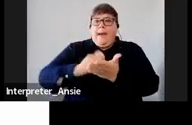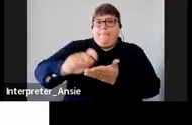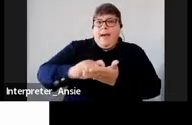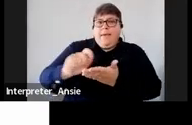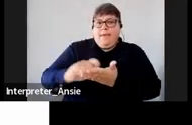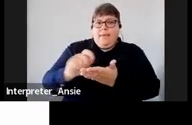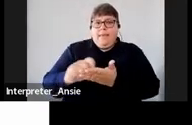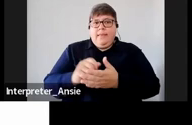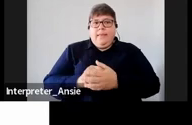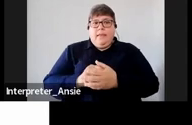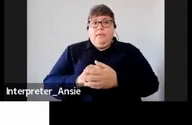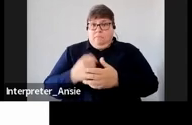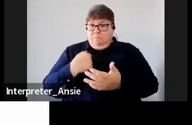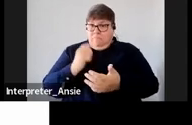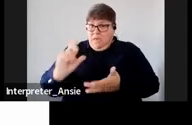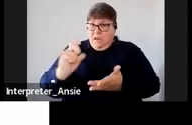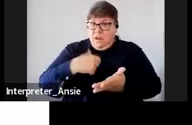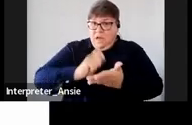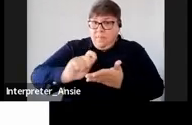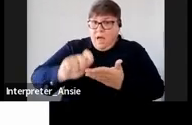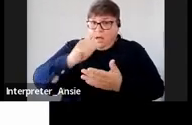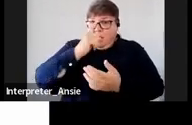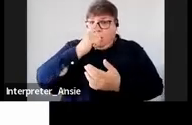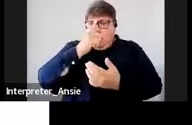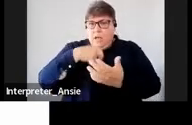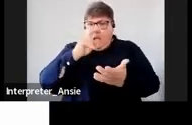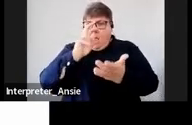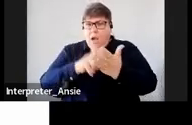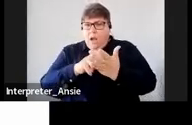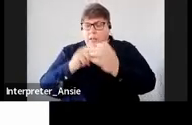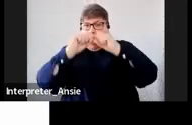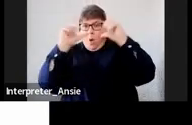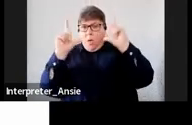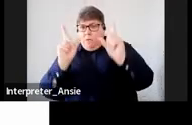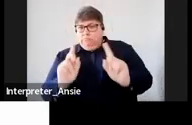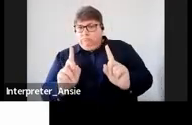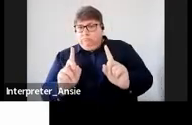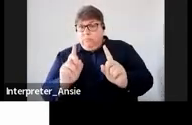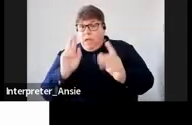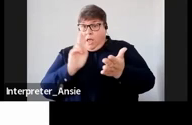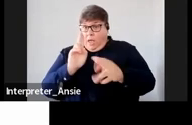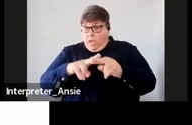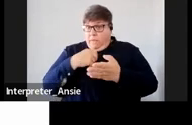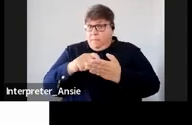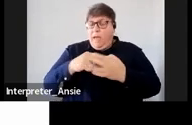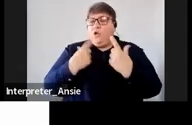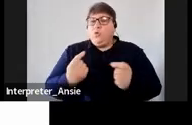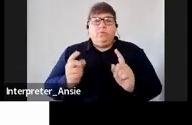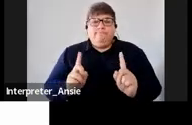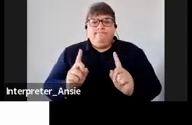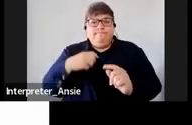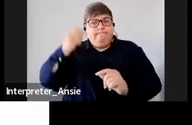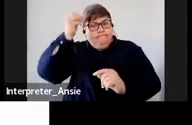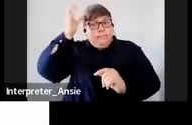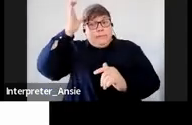entitled to apply what are the things that I need to be aware of if I am indeed considering to apply after that I will go